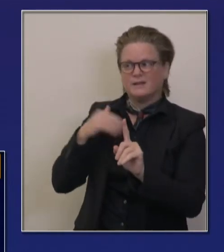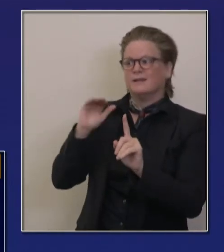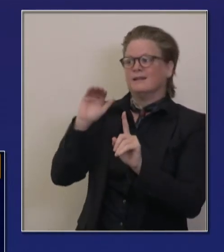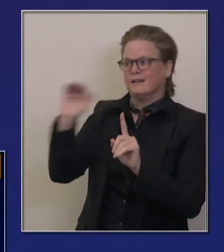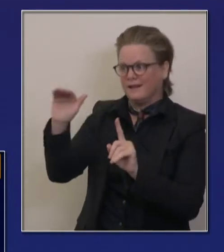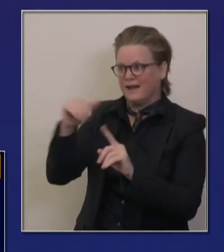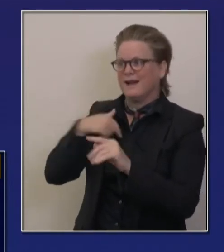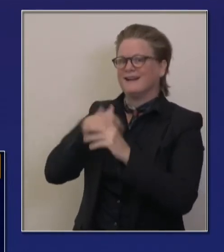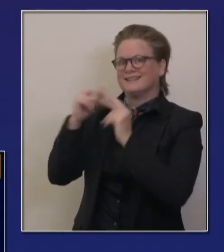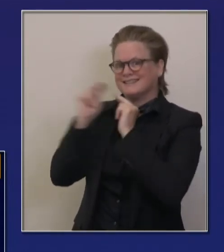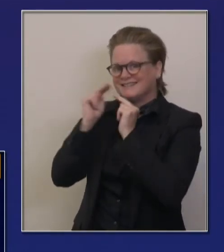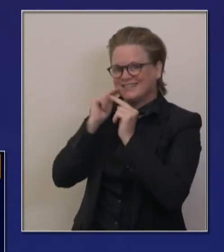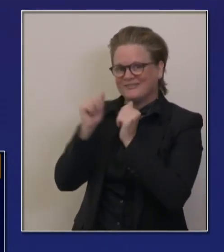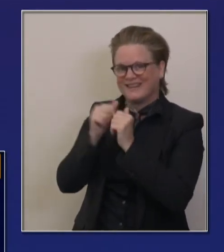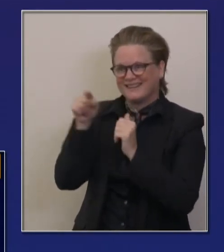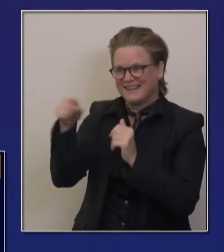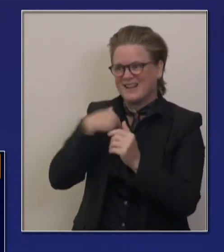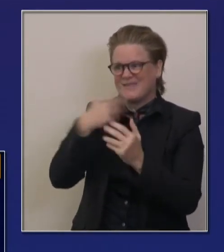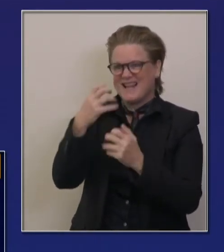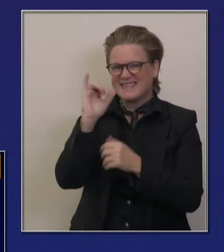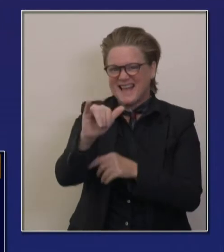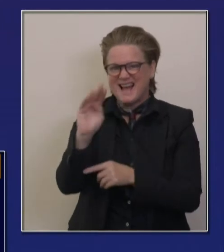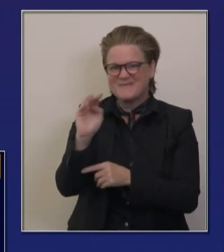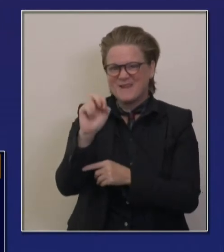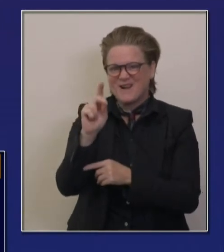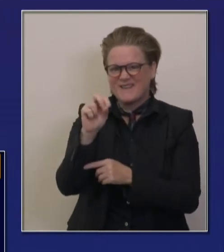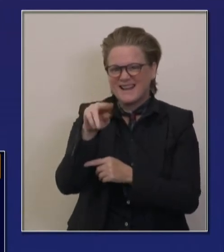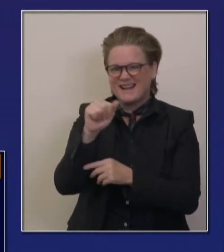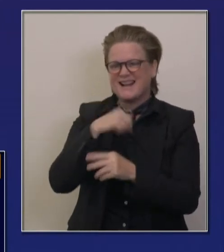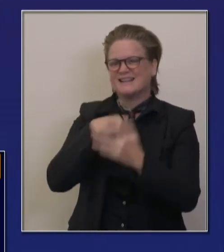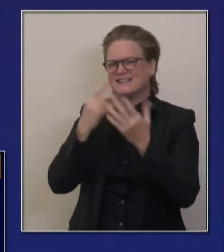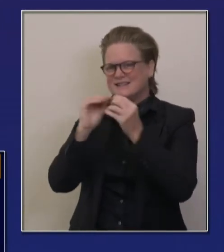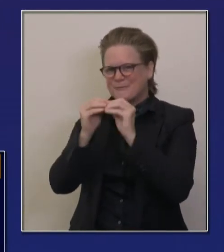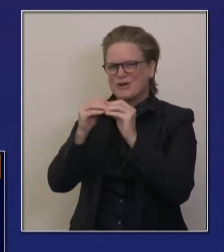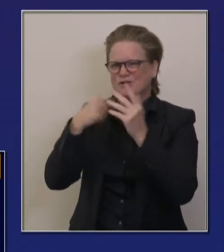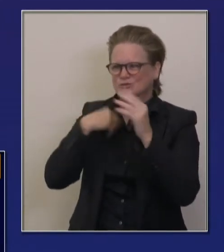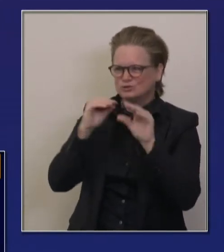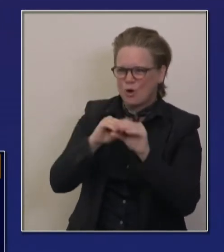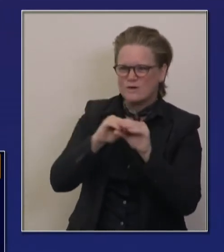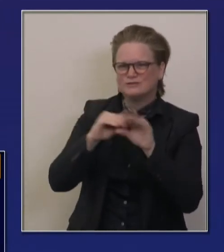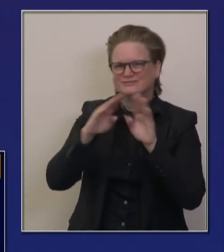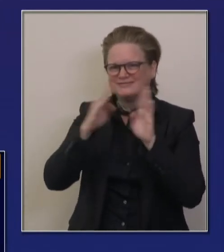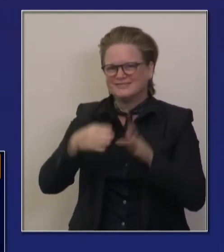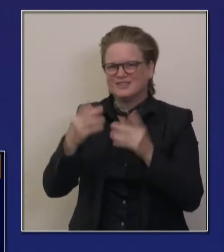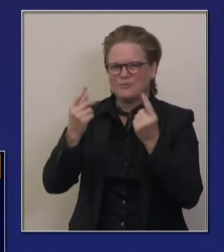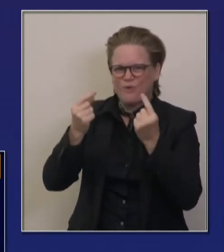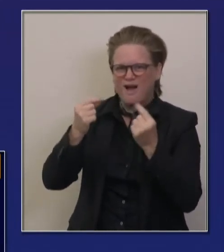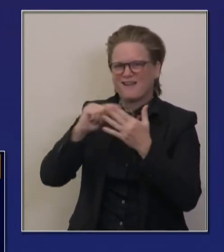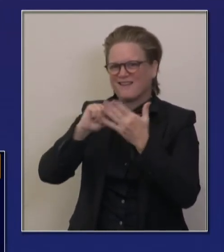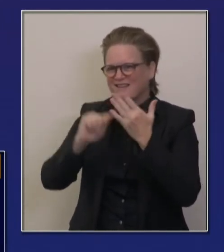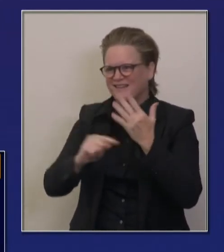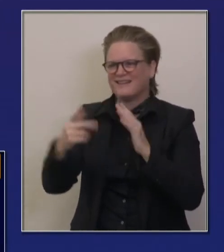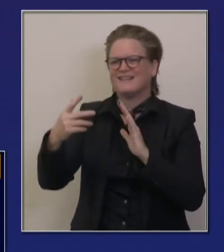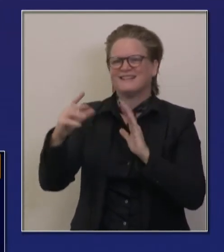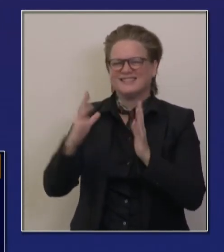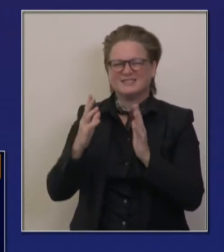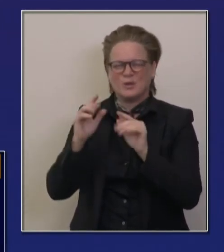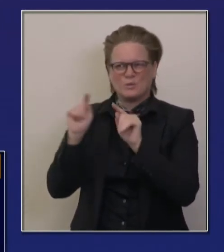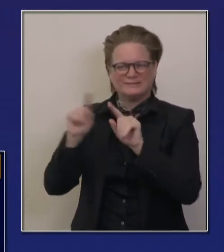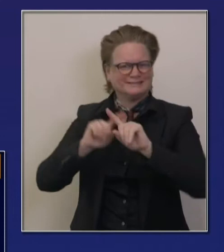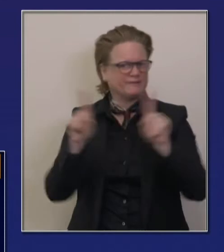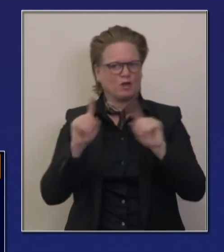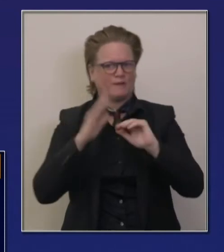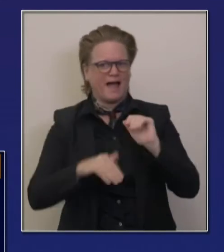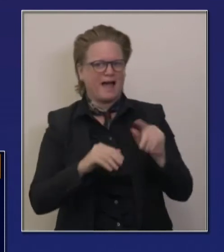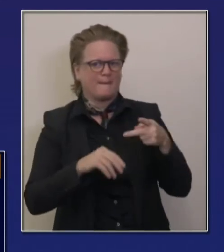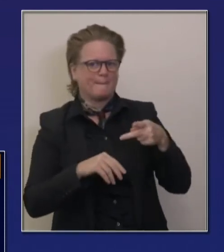cold storage. Both require different strategies, different approaches. Those orders are being processed for shipment. Pfizer does